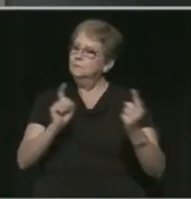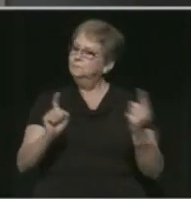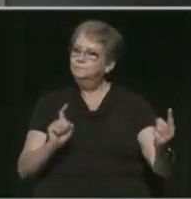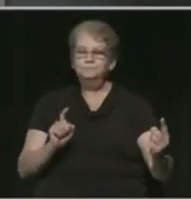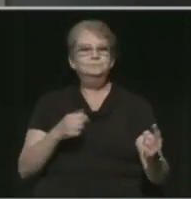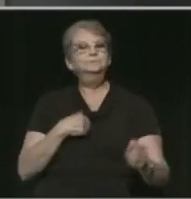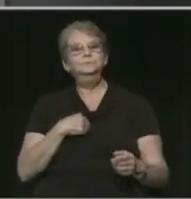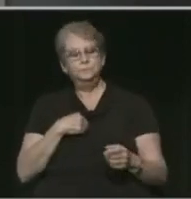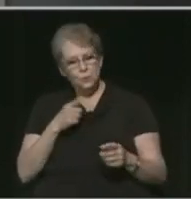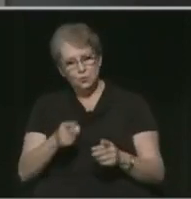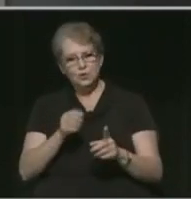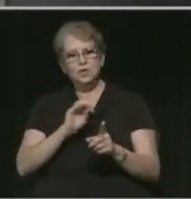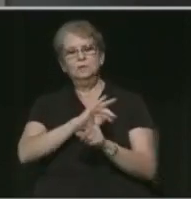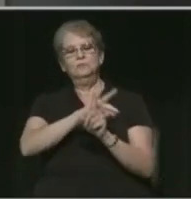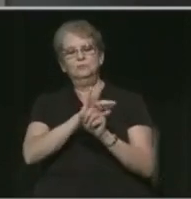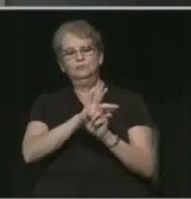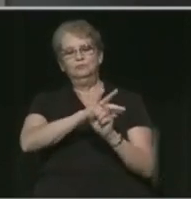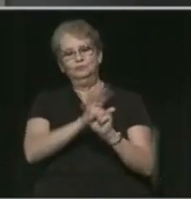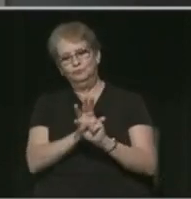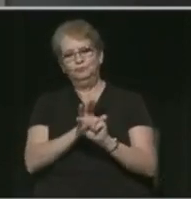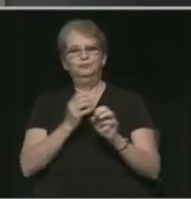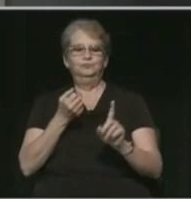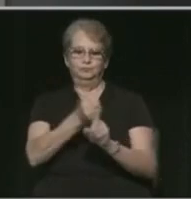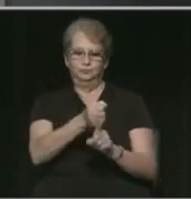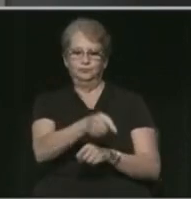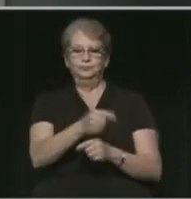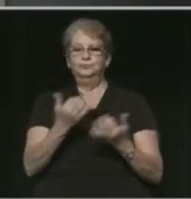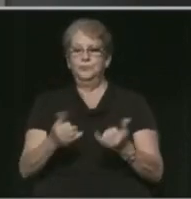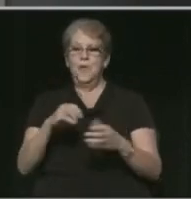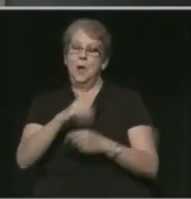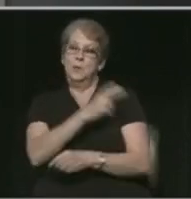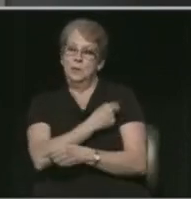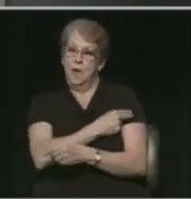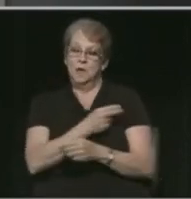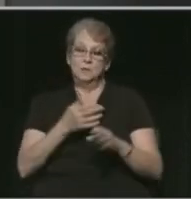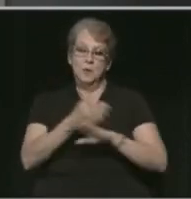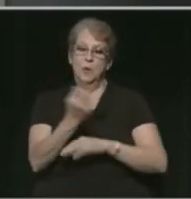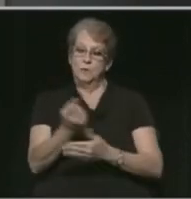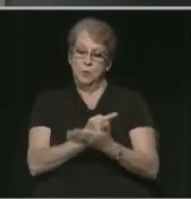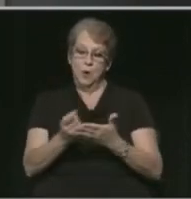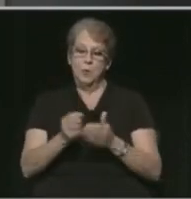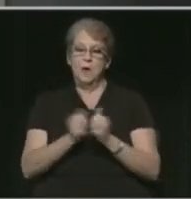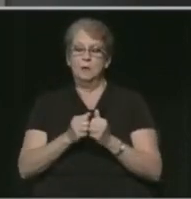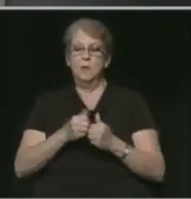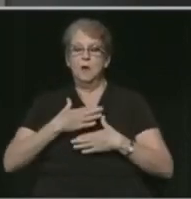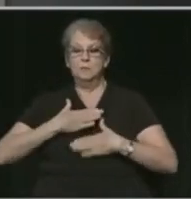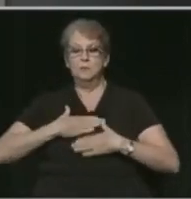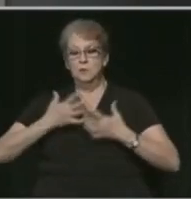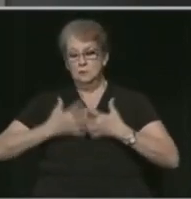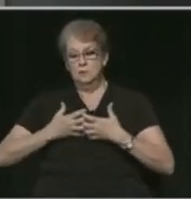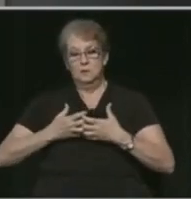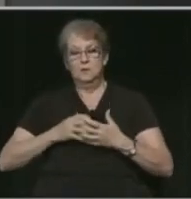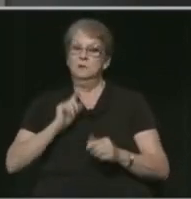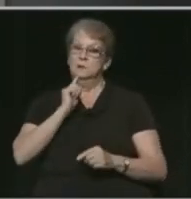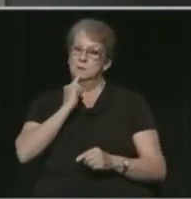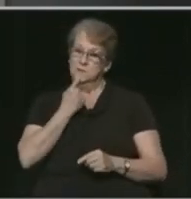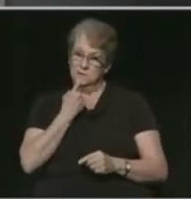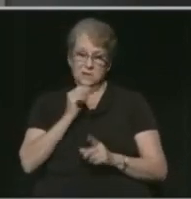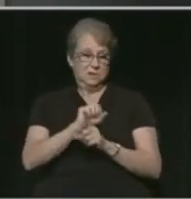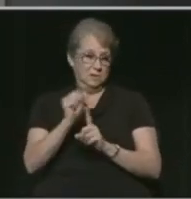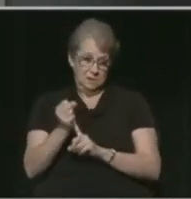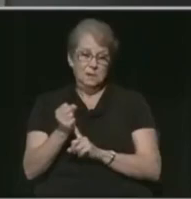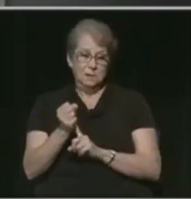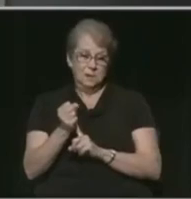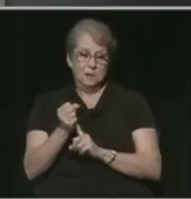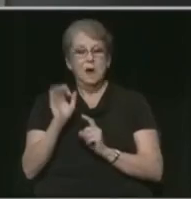She picked up the virus. She's been in the hospital now for over a week on a ventilator and in serious condition. That story,